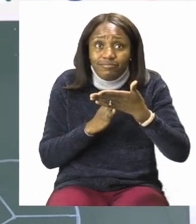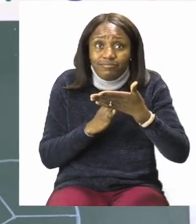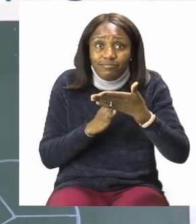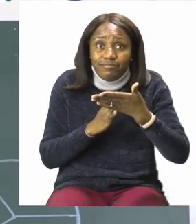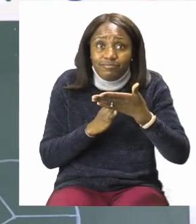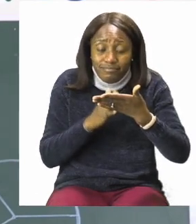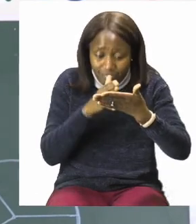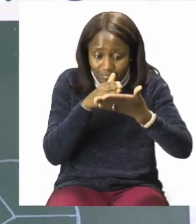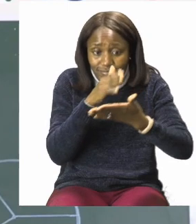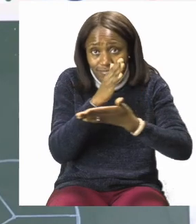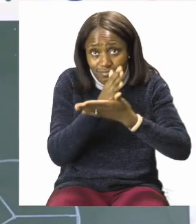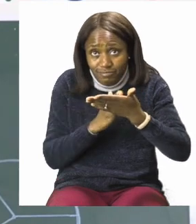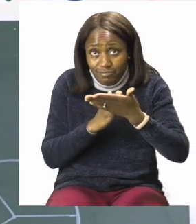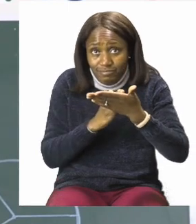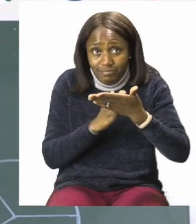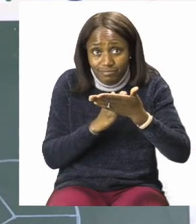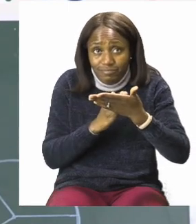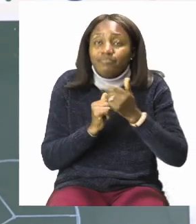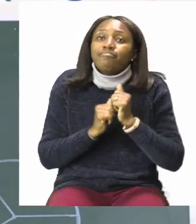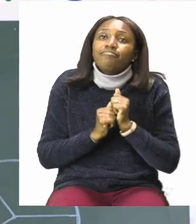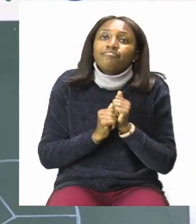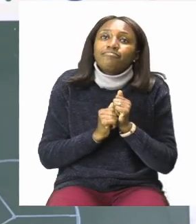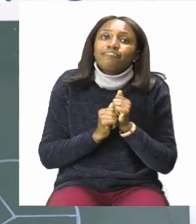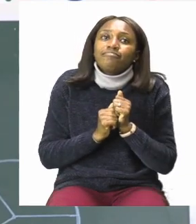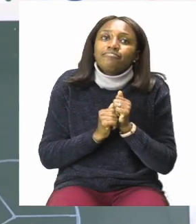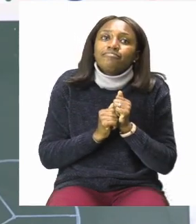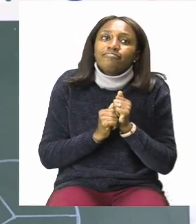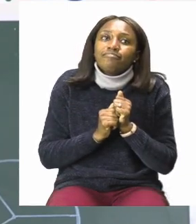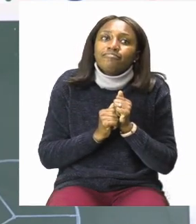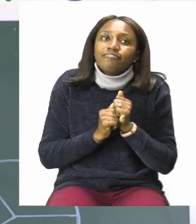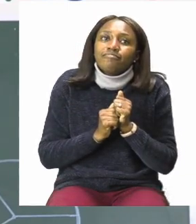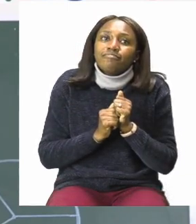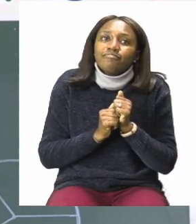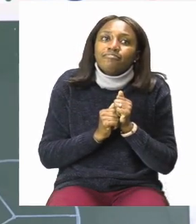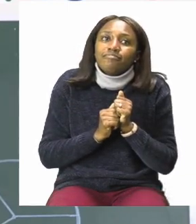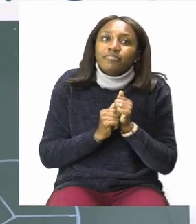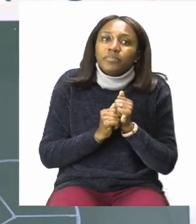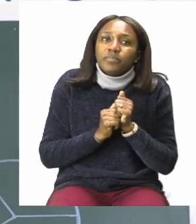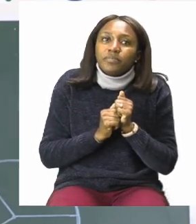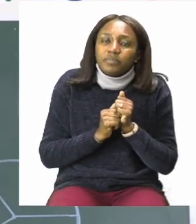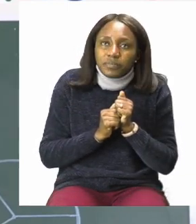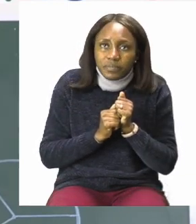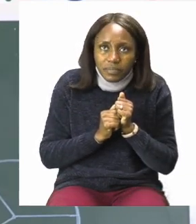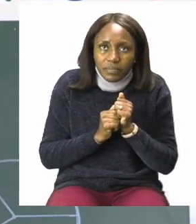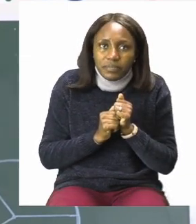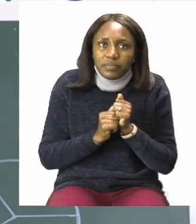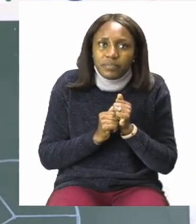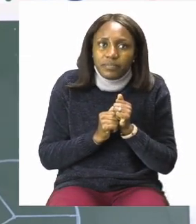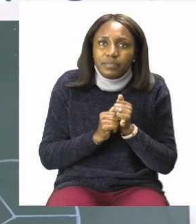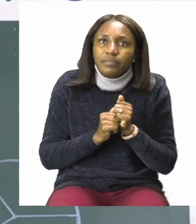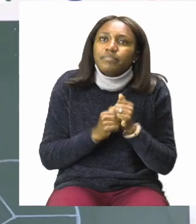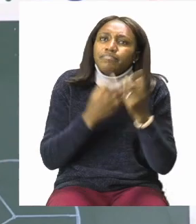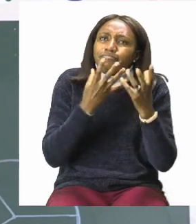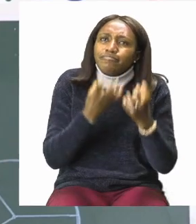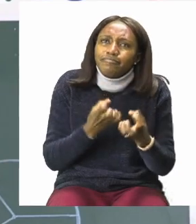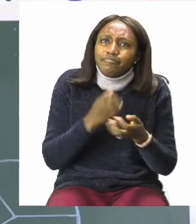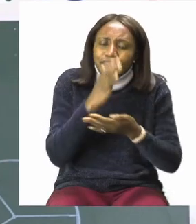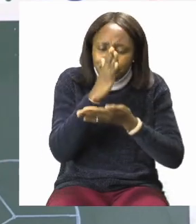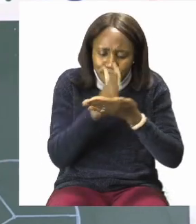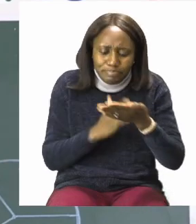half. One, two. Two parts make half and half. But I need a